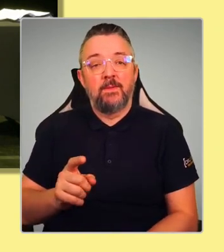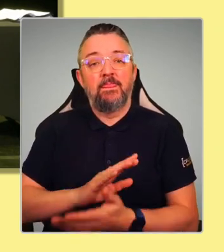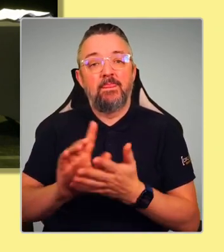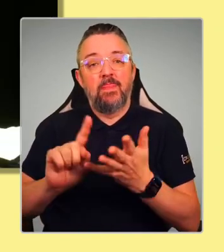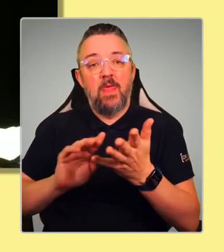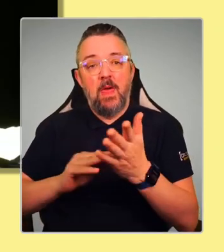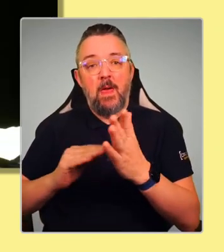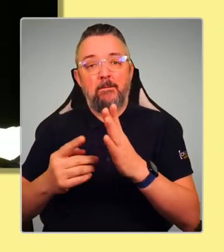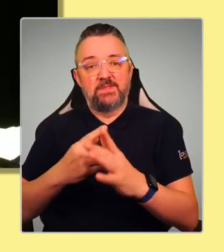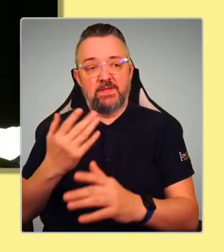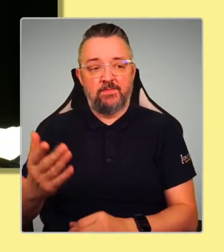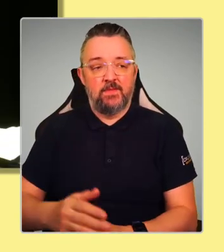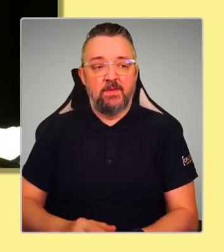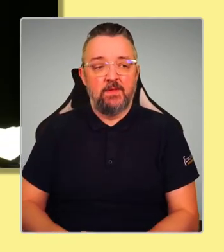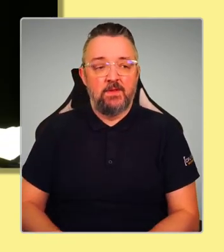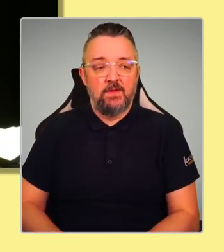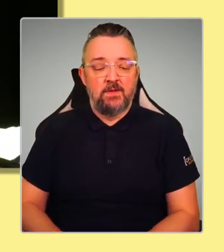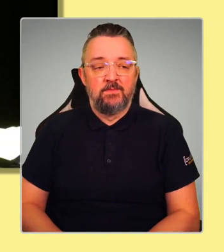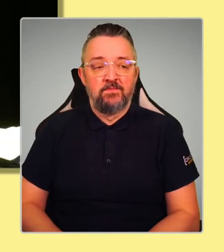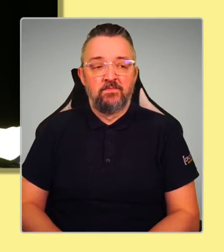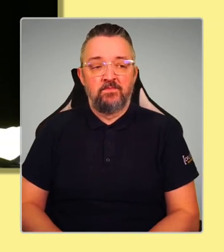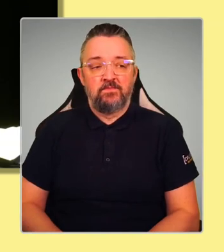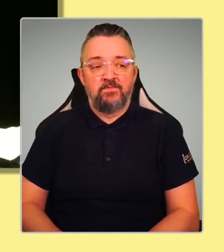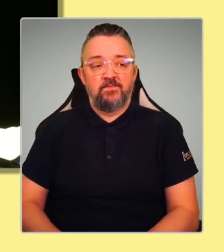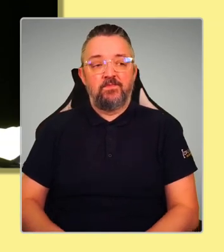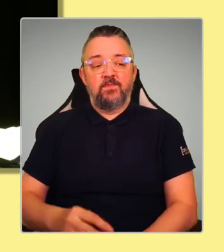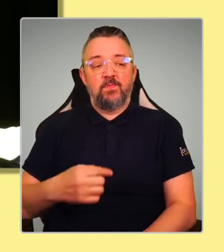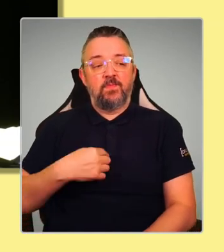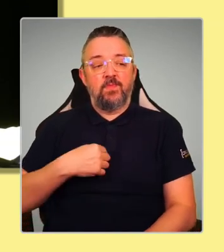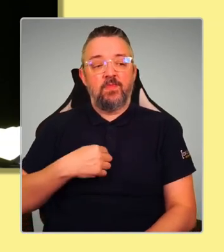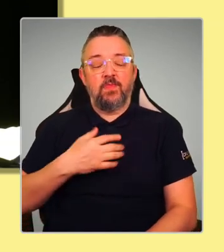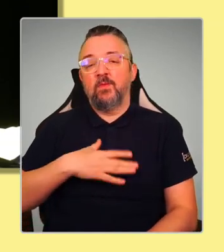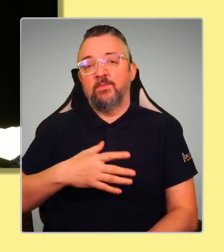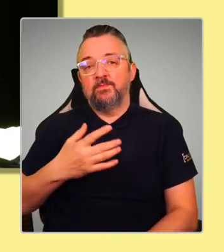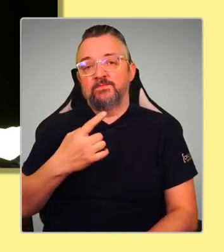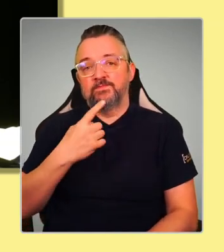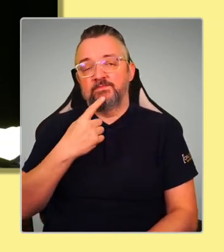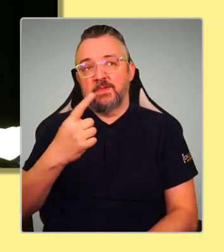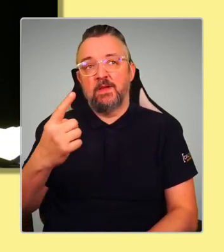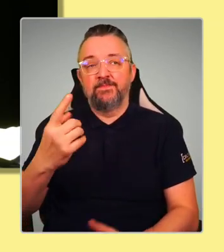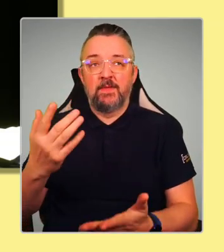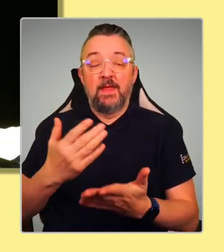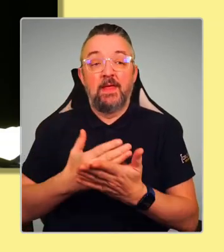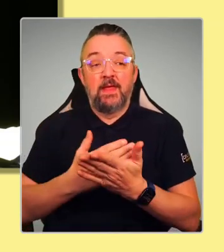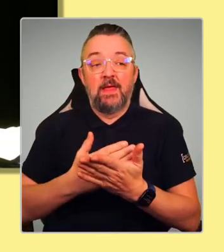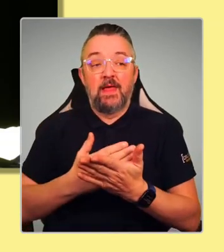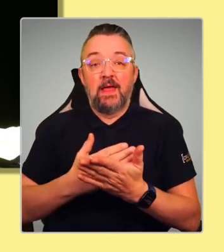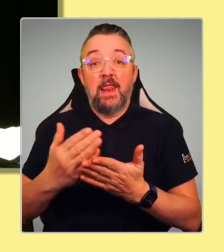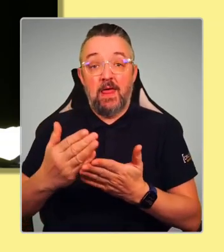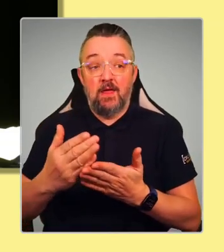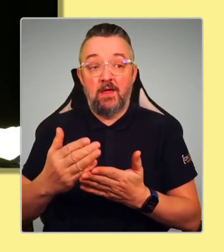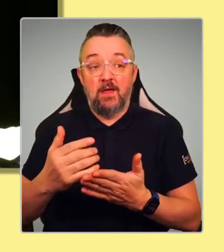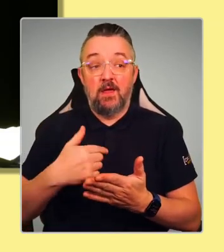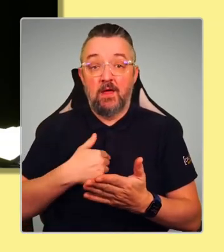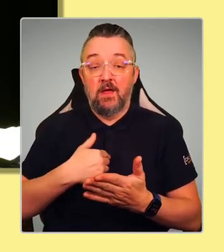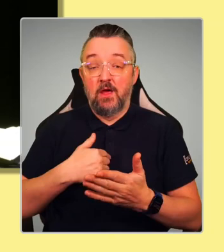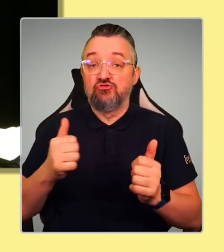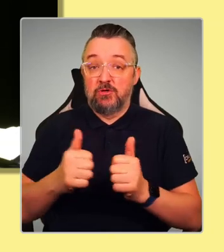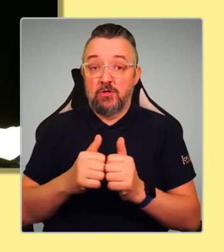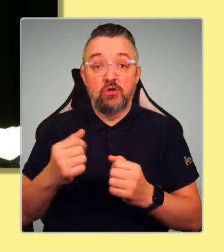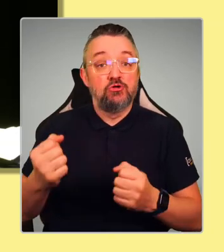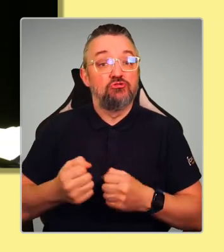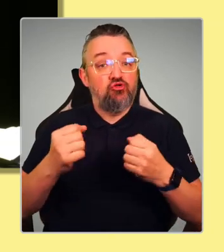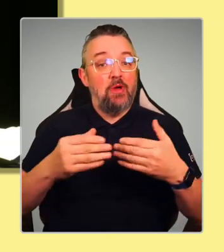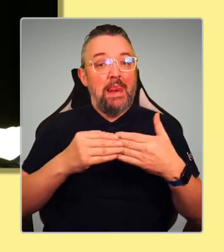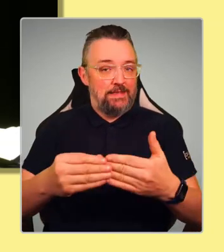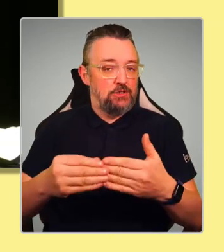let me again say very clearly that I agree that strong leadership is needed. And we've